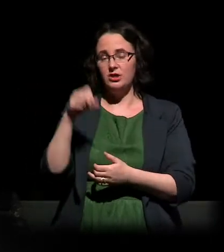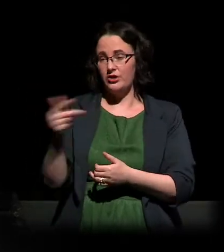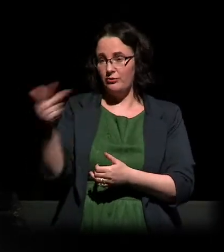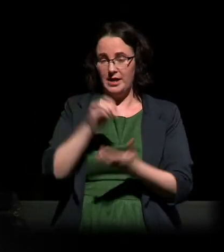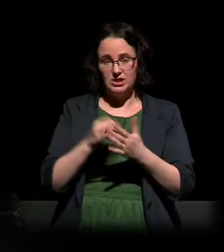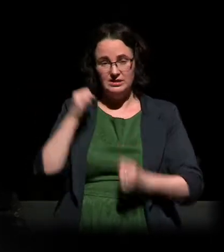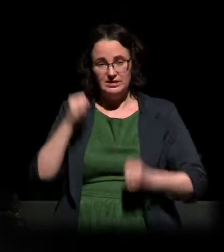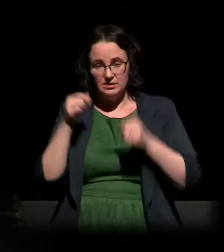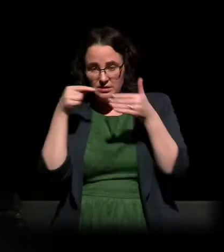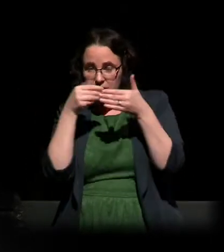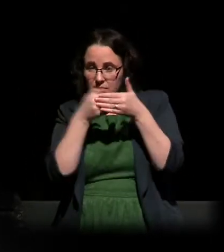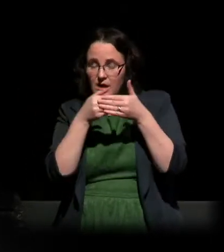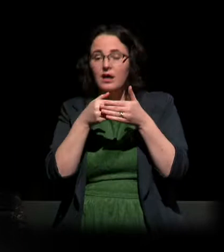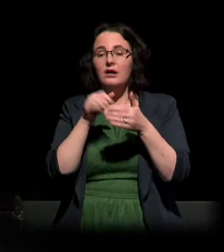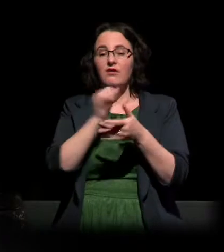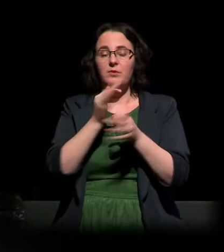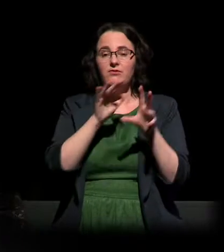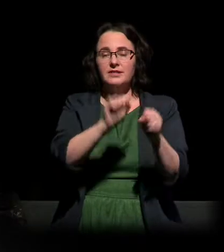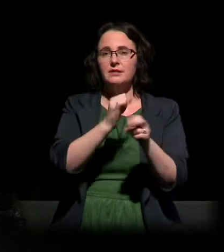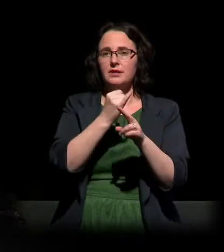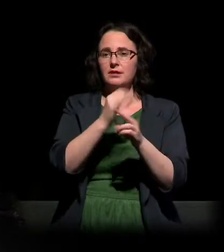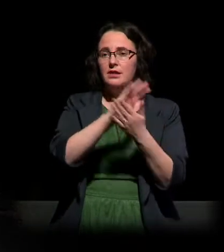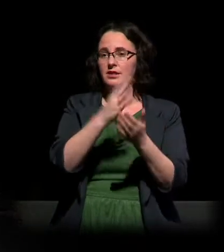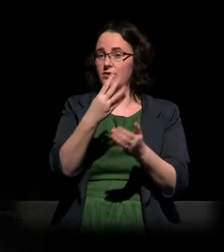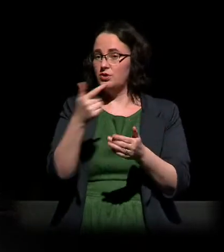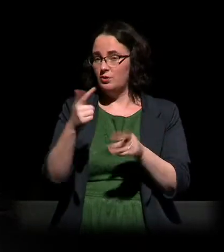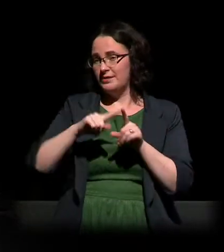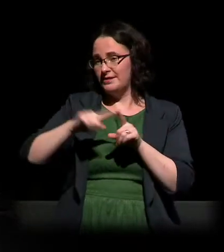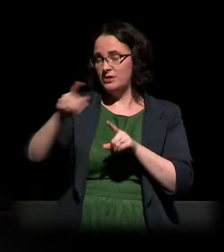1942 and sent to Auschwitz, where they perished.